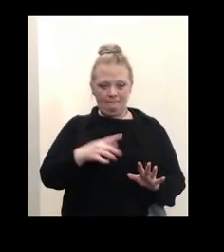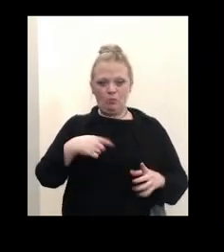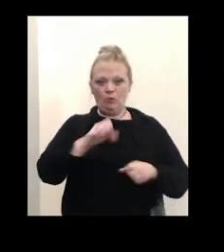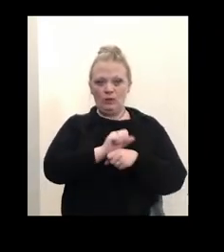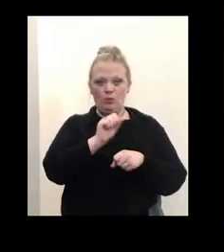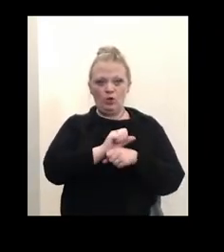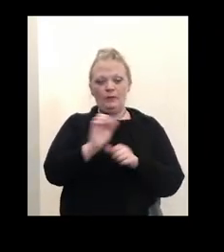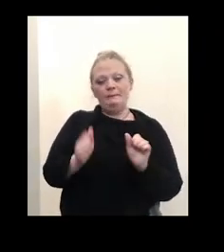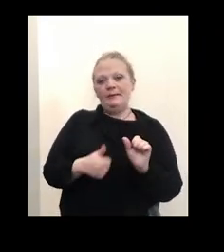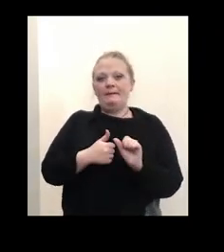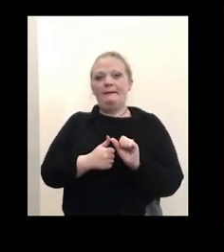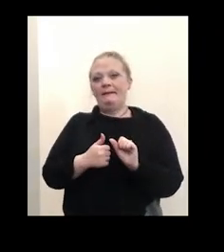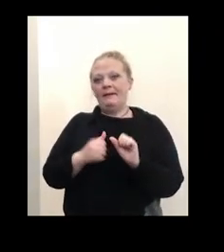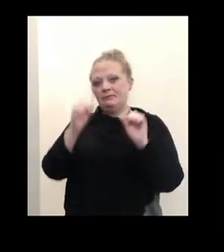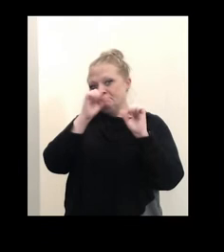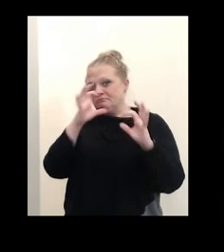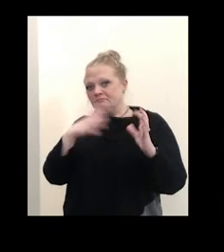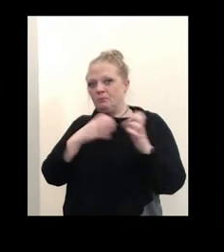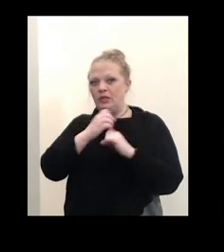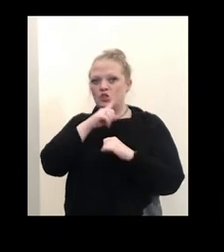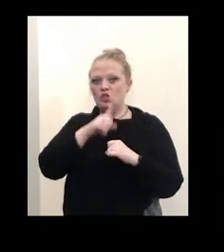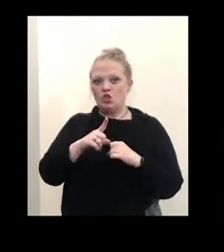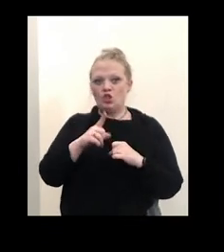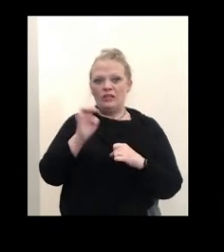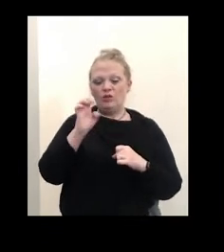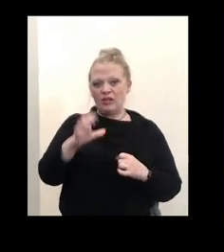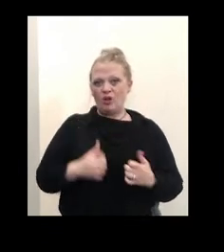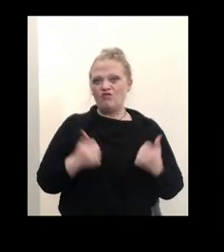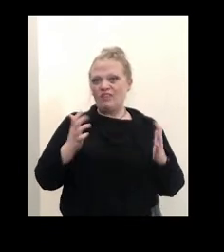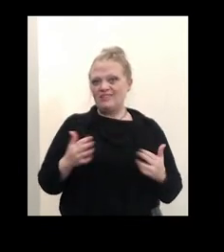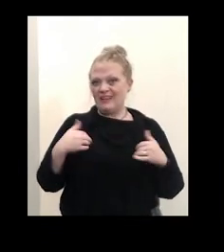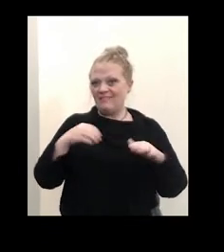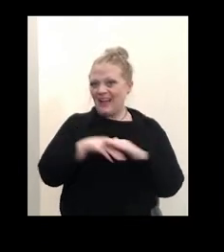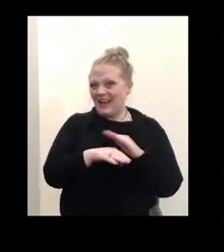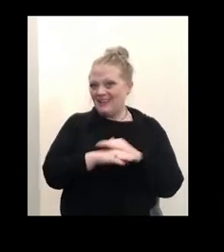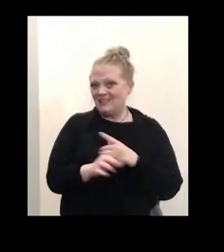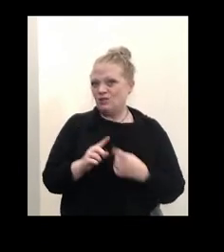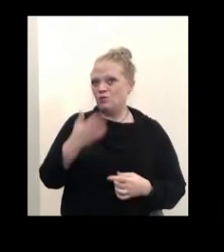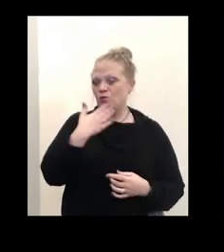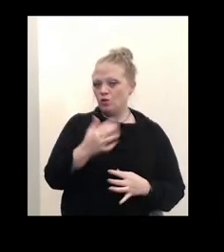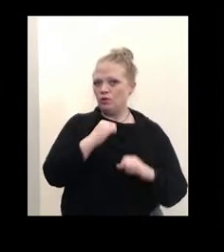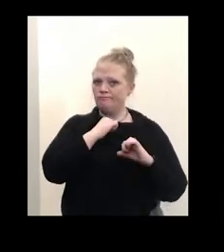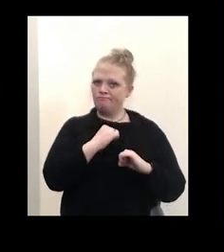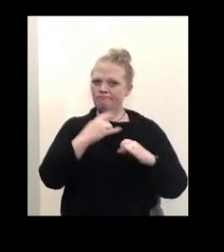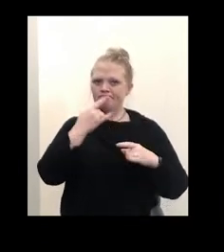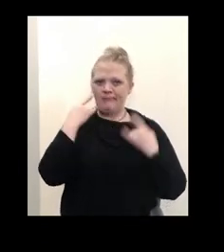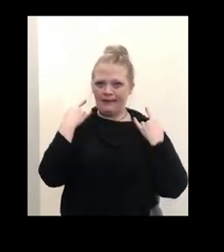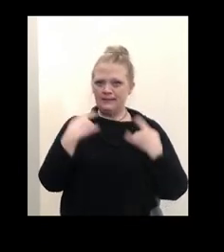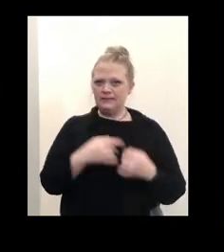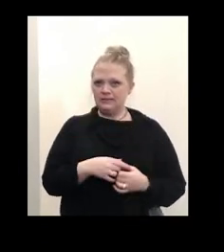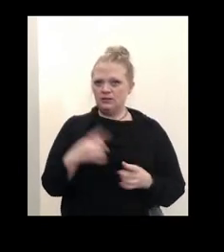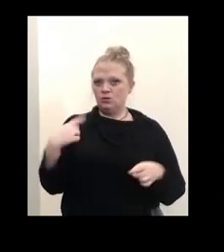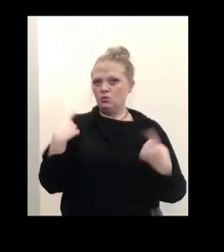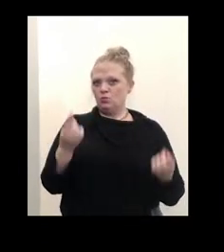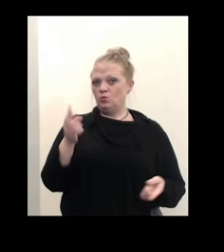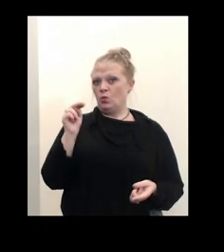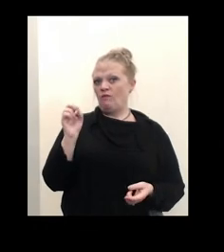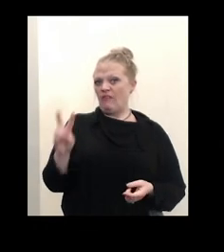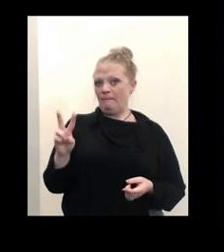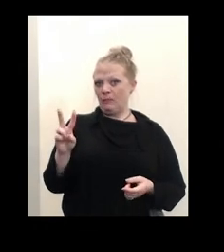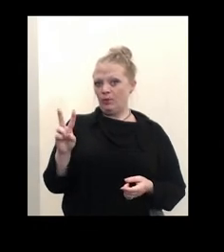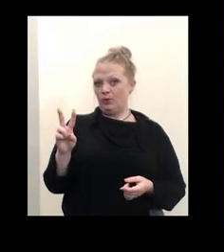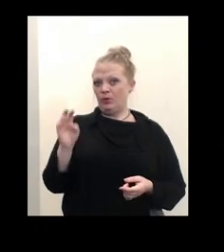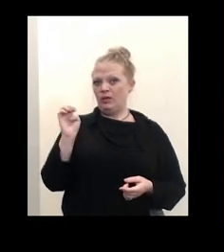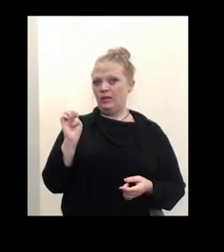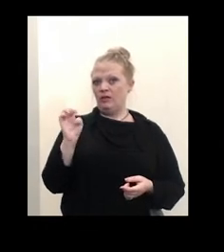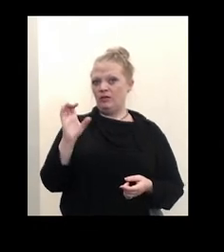the scenes to make sure that Erie County residents have access to good protective masks. So since November, the Erie County